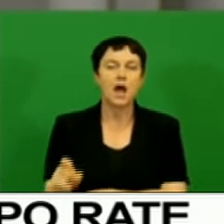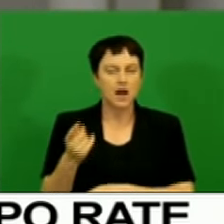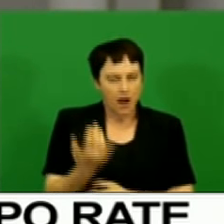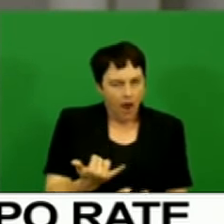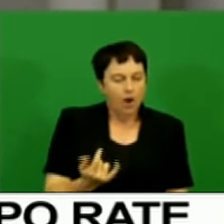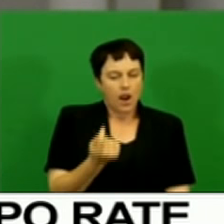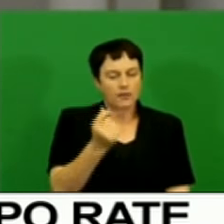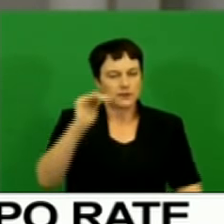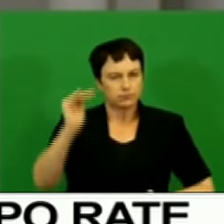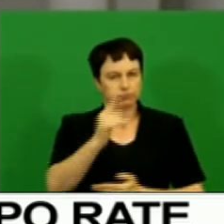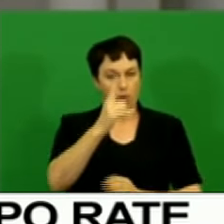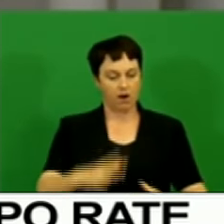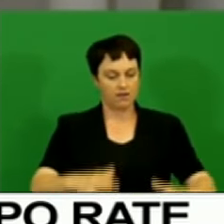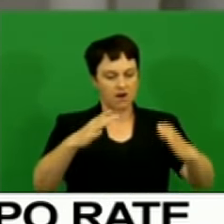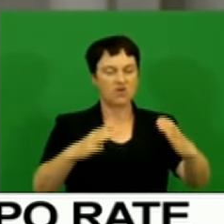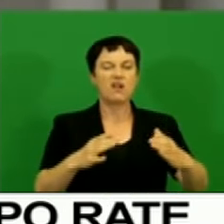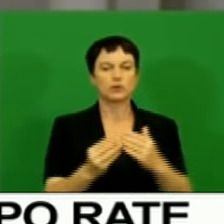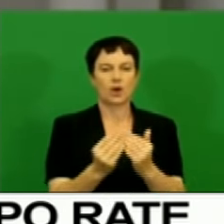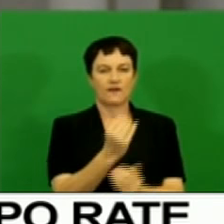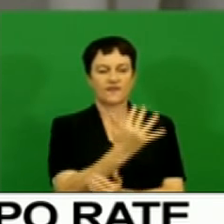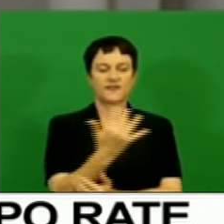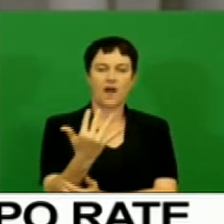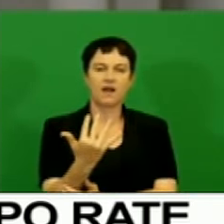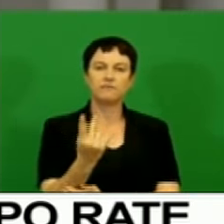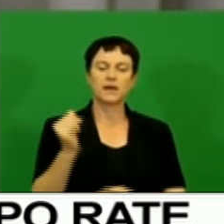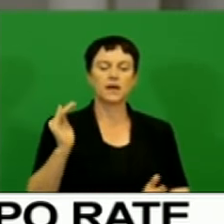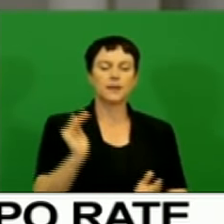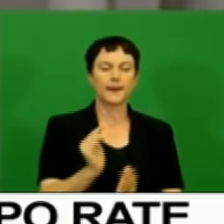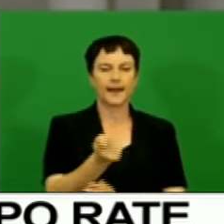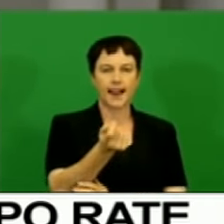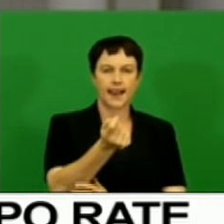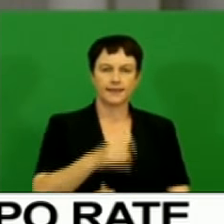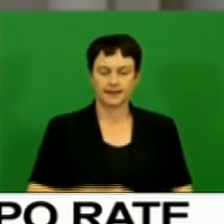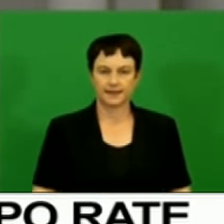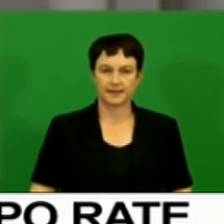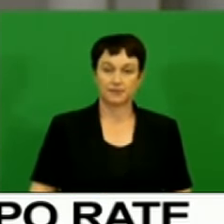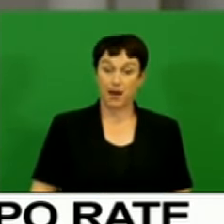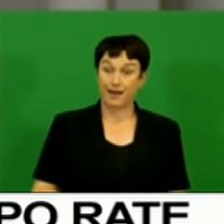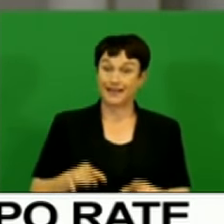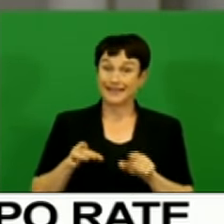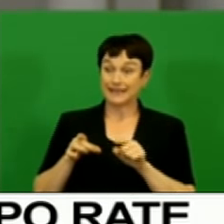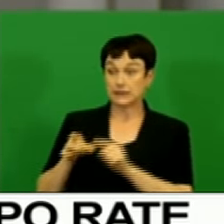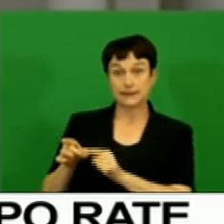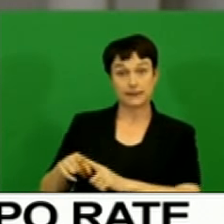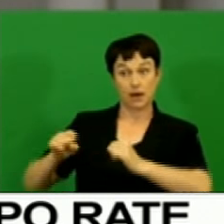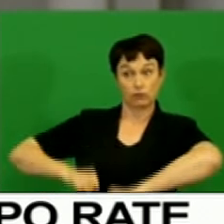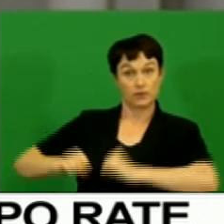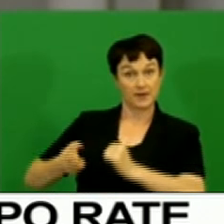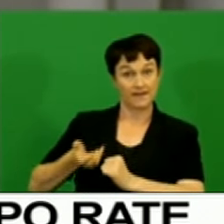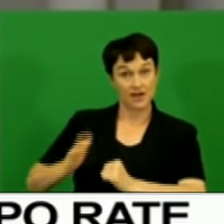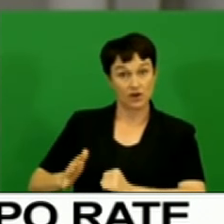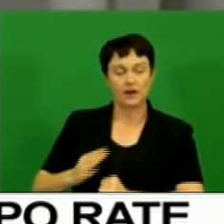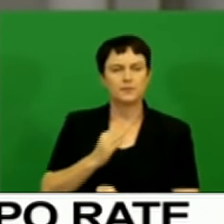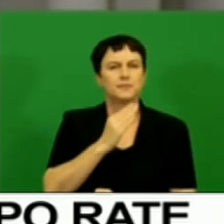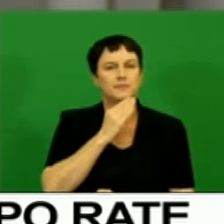levels of around $55 per barrel. The sustainability of this agreement and its longer-term impact on